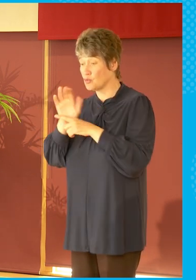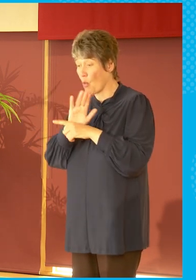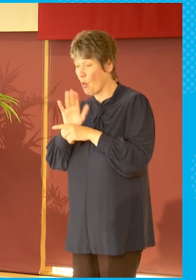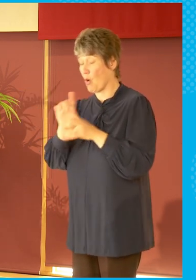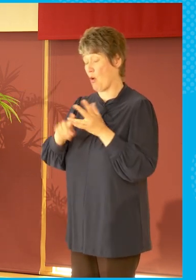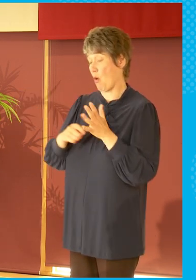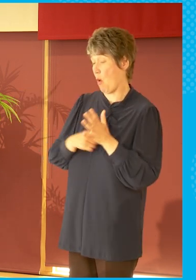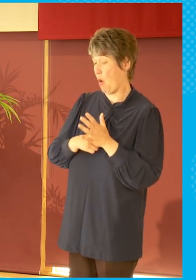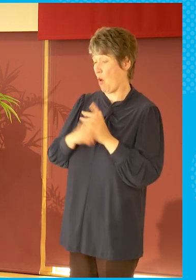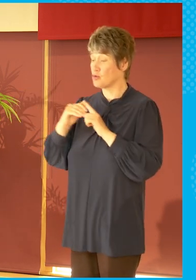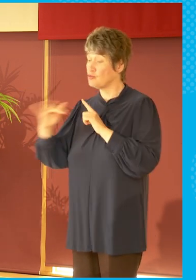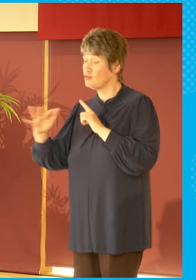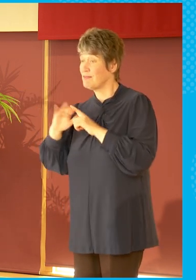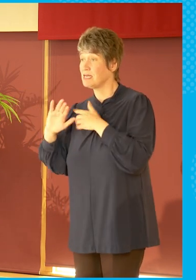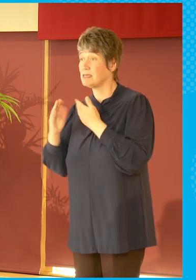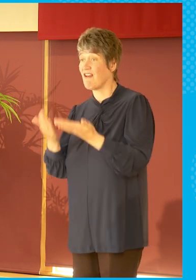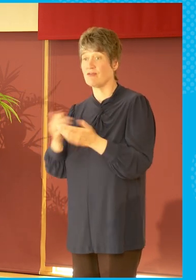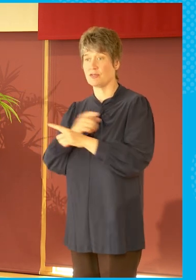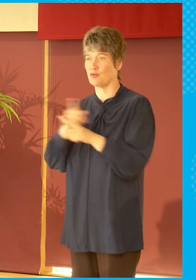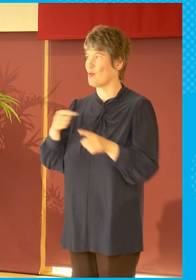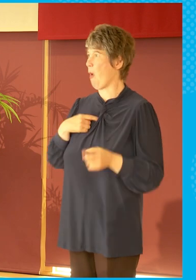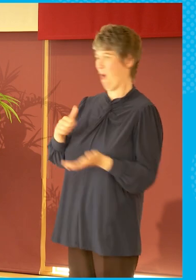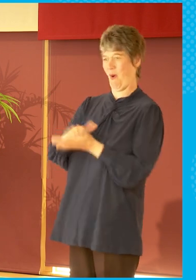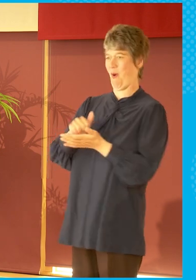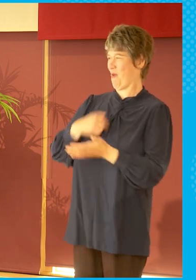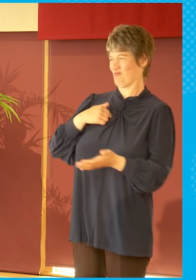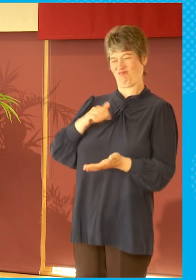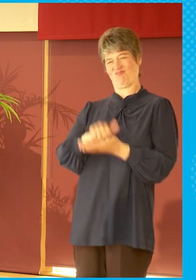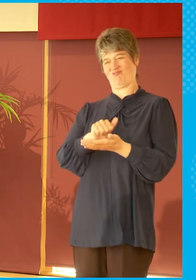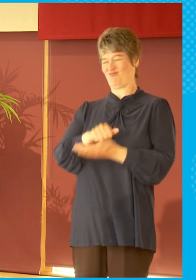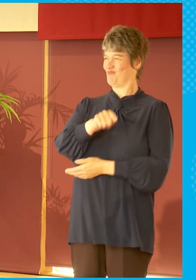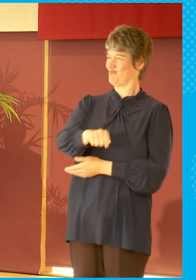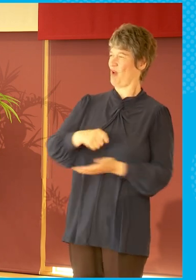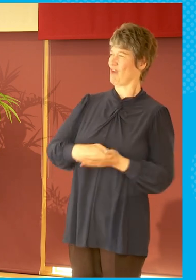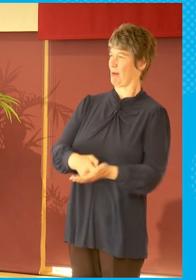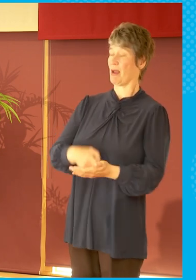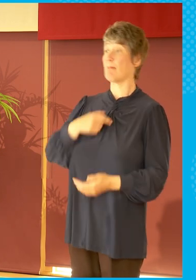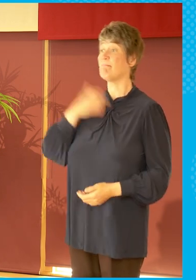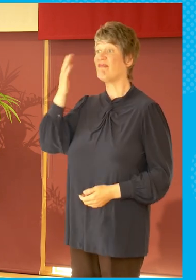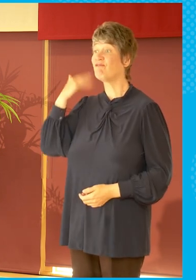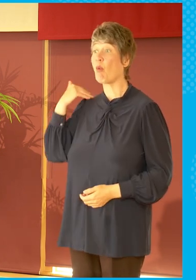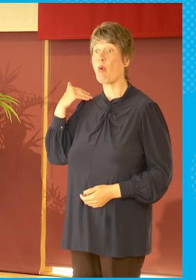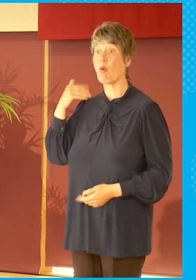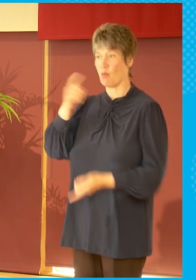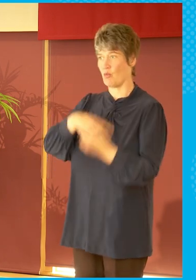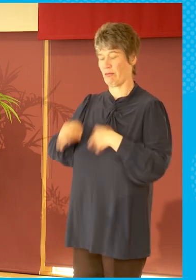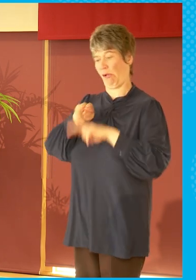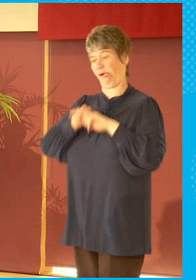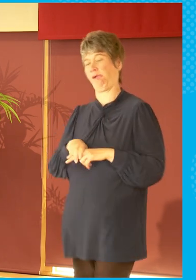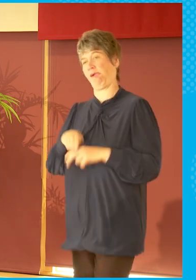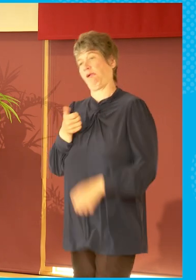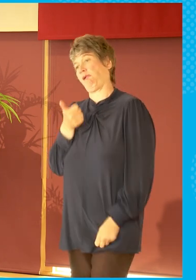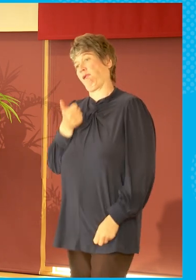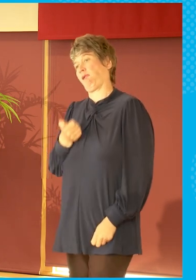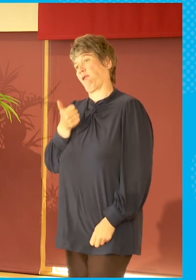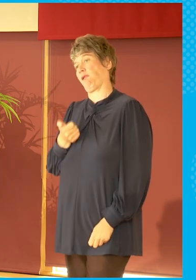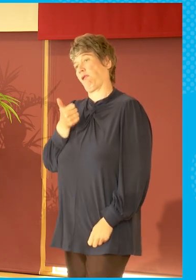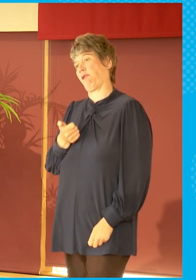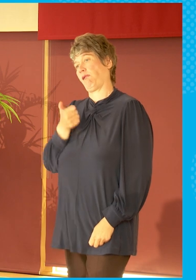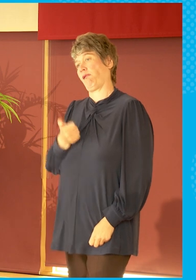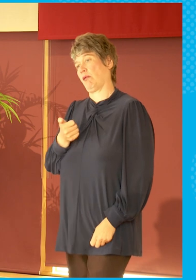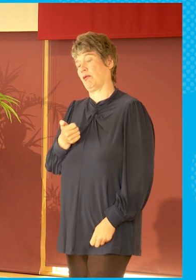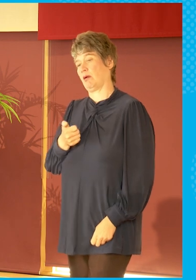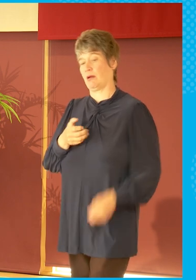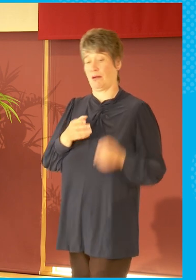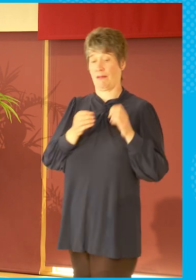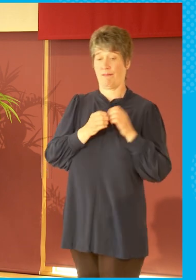recommend to someone else. Whereas before, when we used to channel hop, as we said, had BBC One to